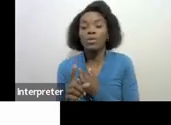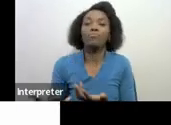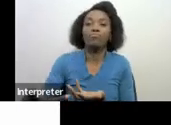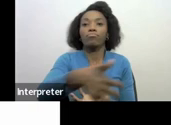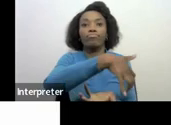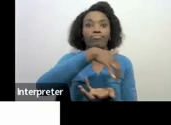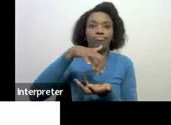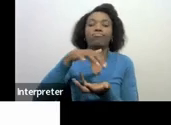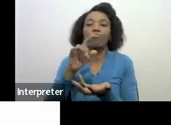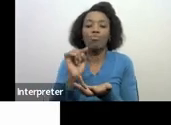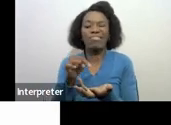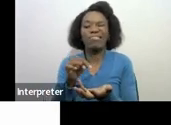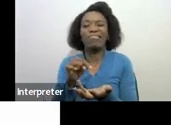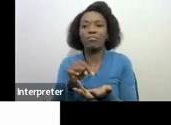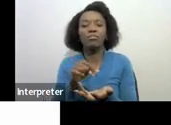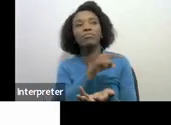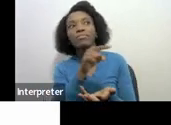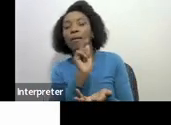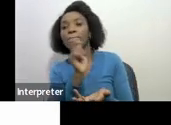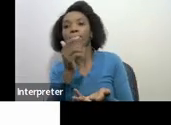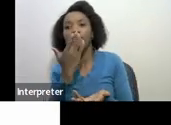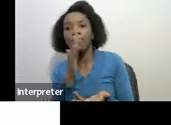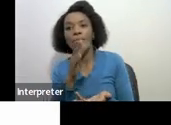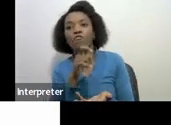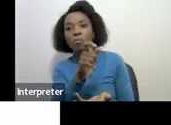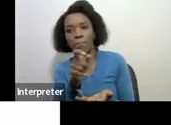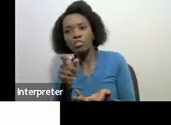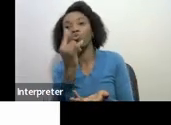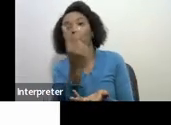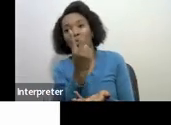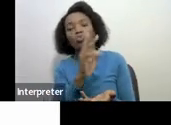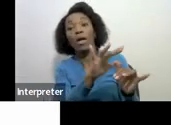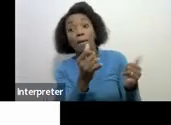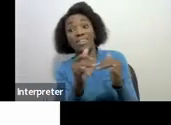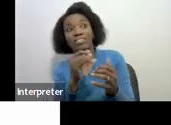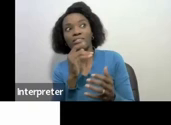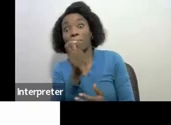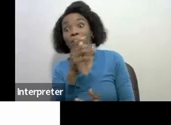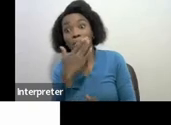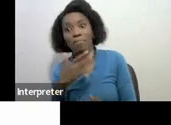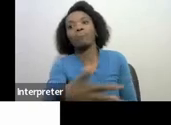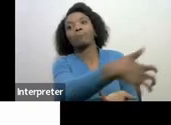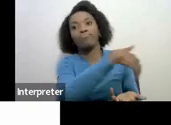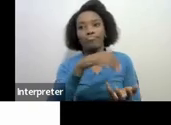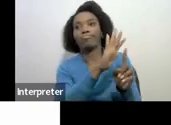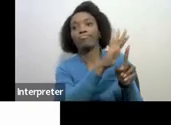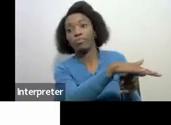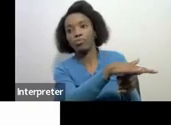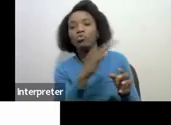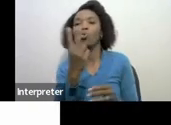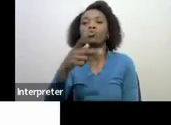outstanding value added text for individuals and those entities we also collect for